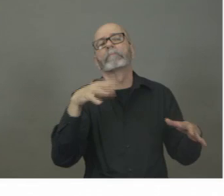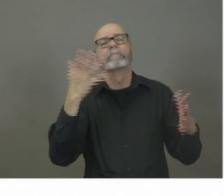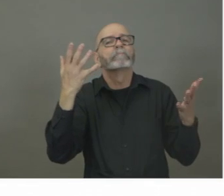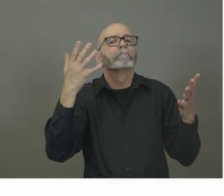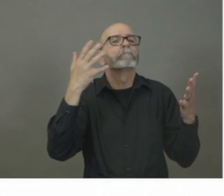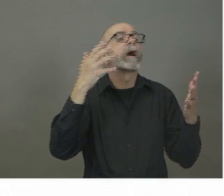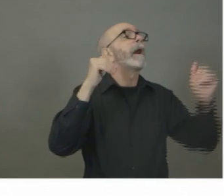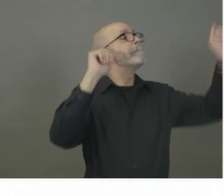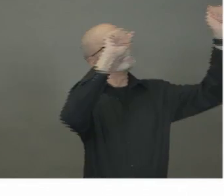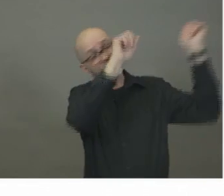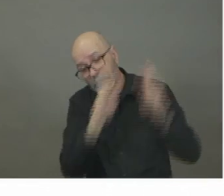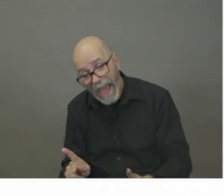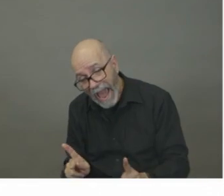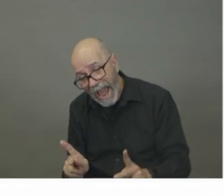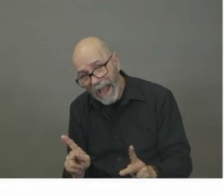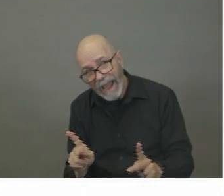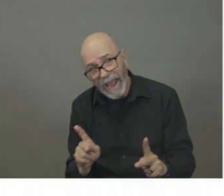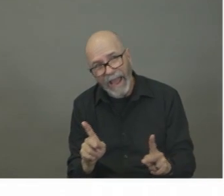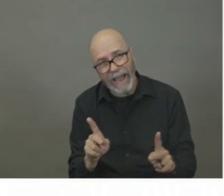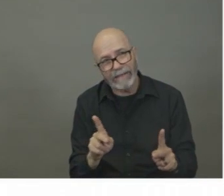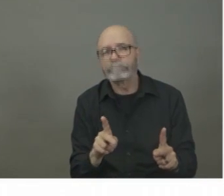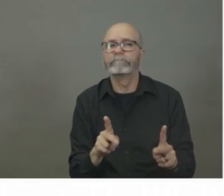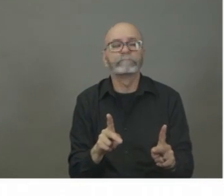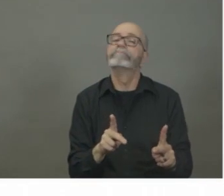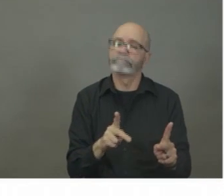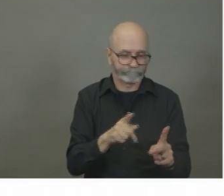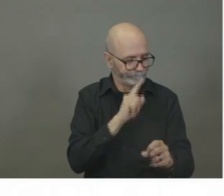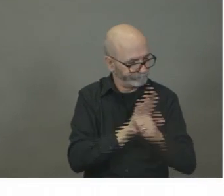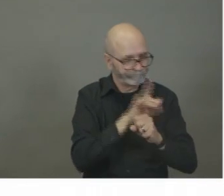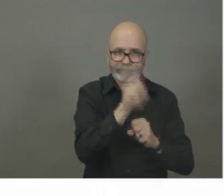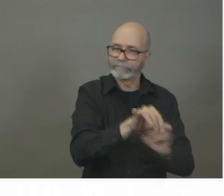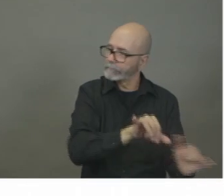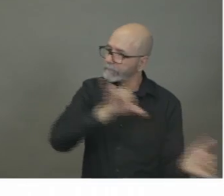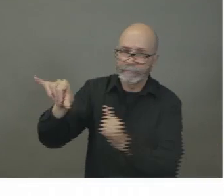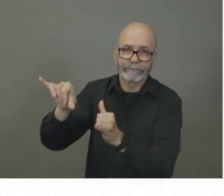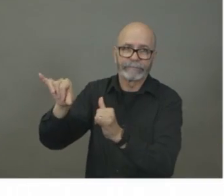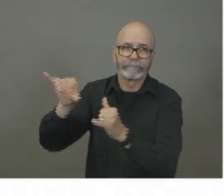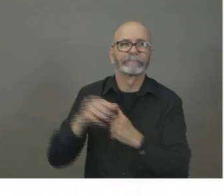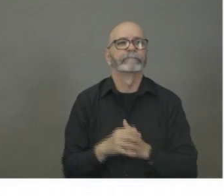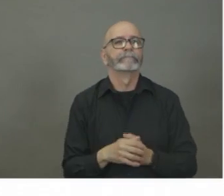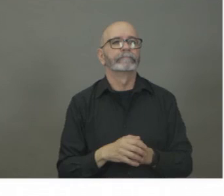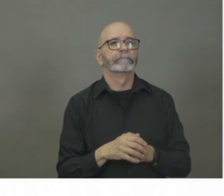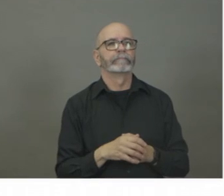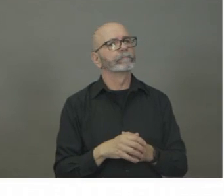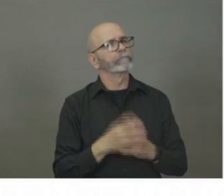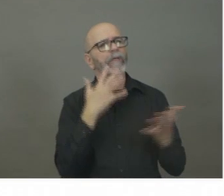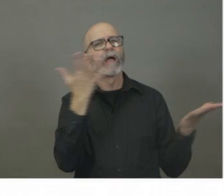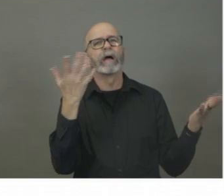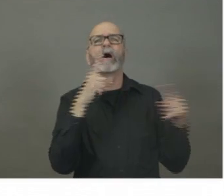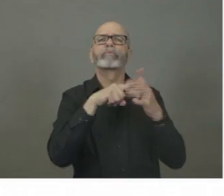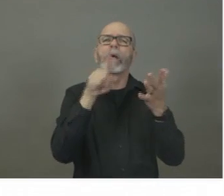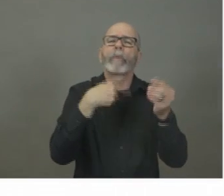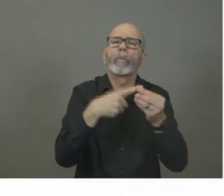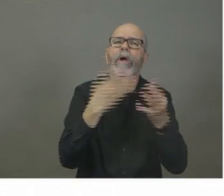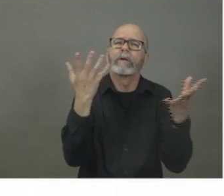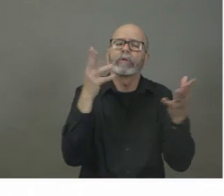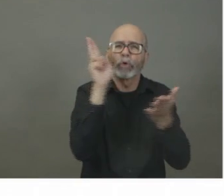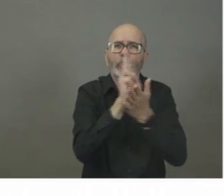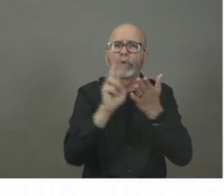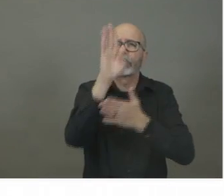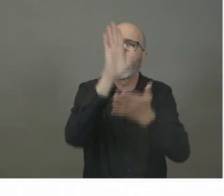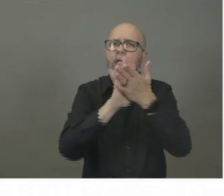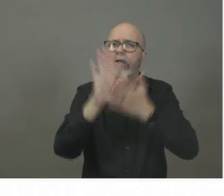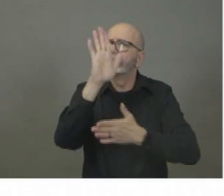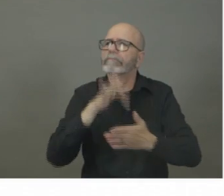prior to coming into our public schools. Premier, what about universities and colleges? What do you recommend there? So we're working now with our sister organisations. We